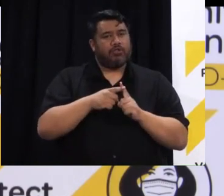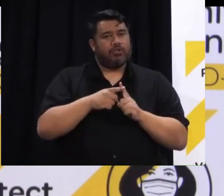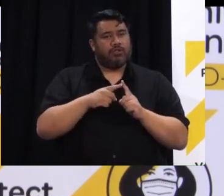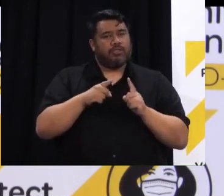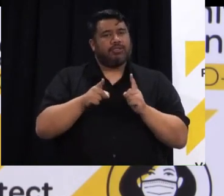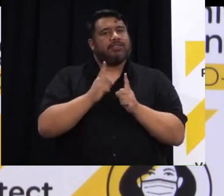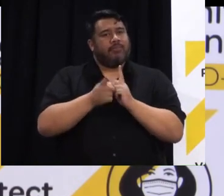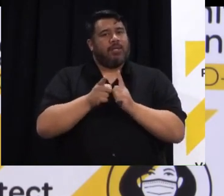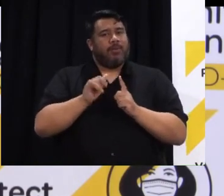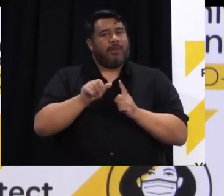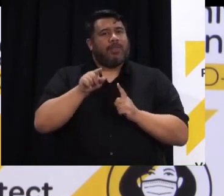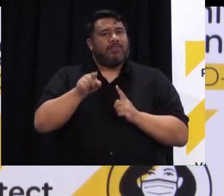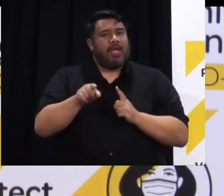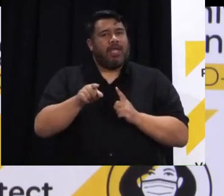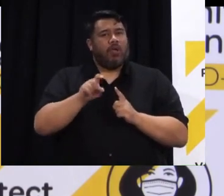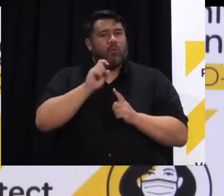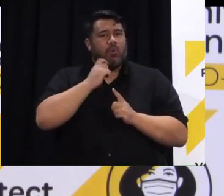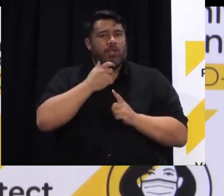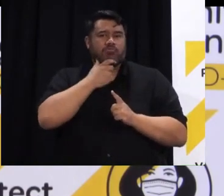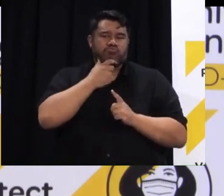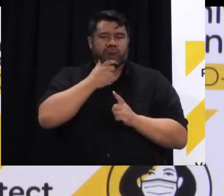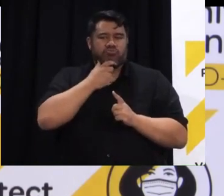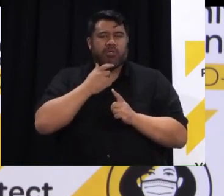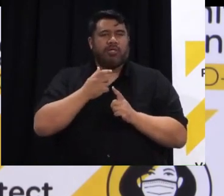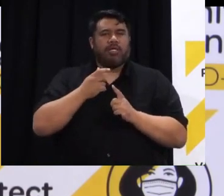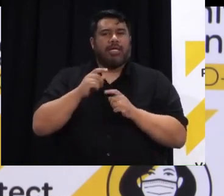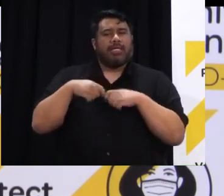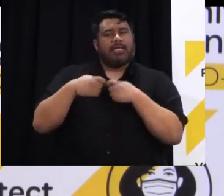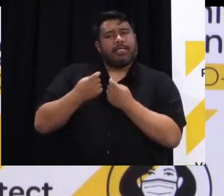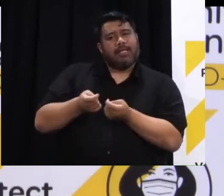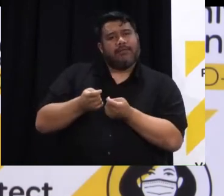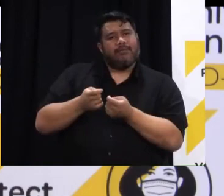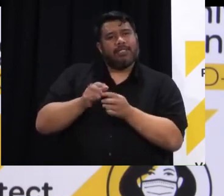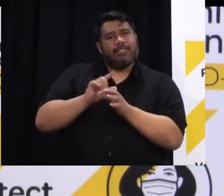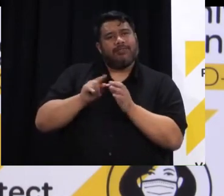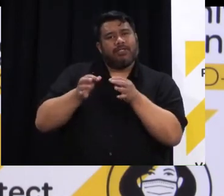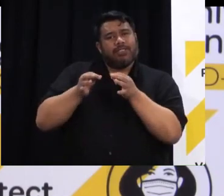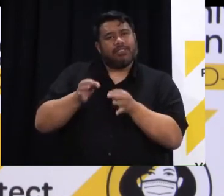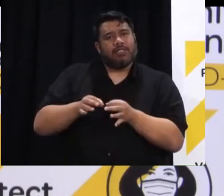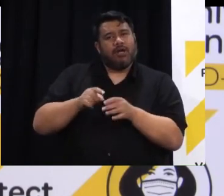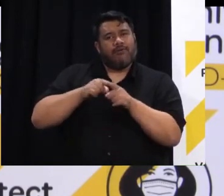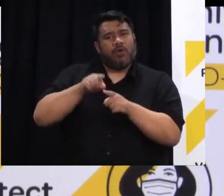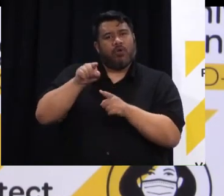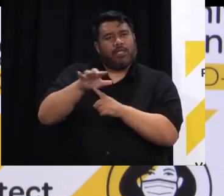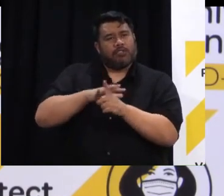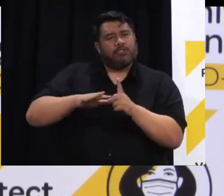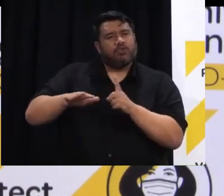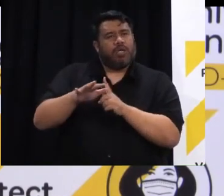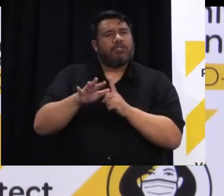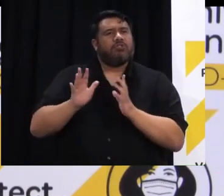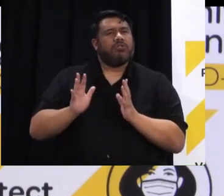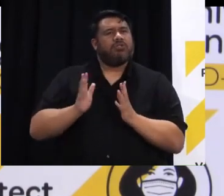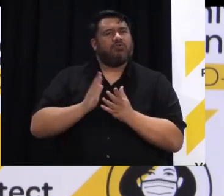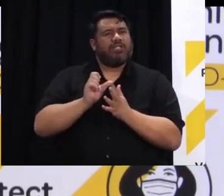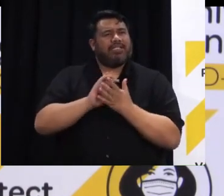in individual cases as long as they meet the requirements which are keeping people safe including staff visitors and of course patients.